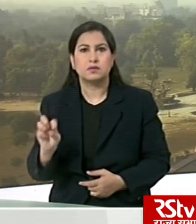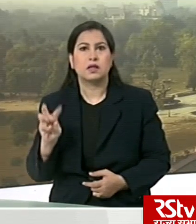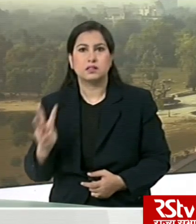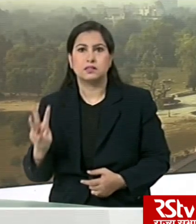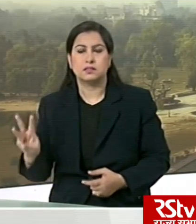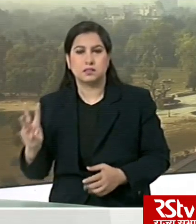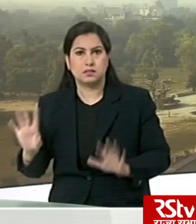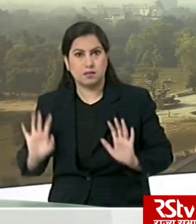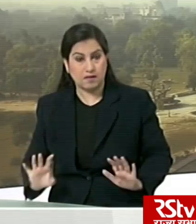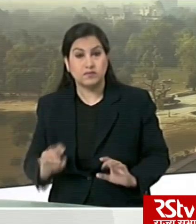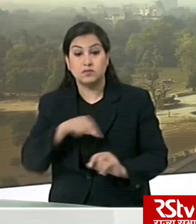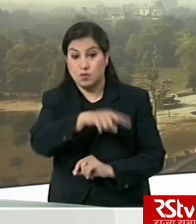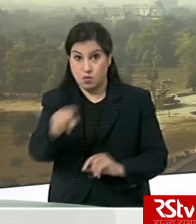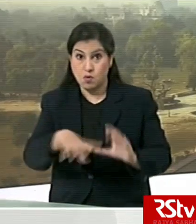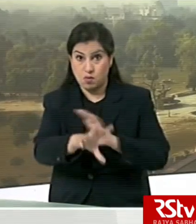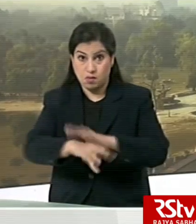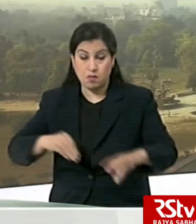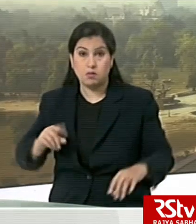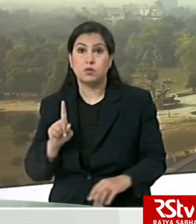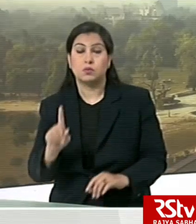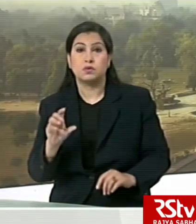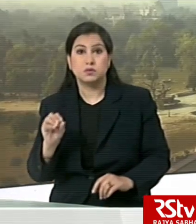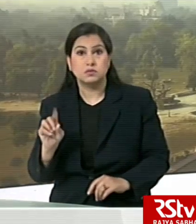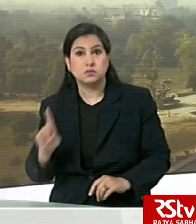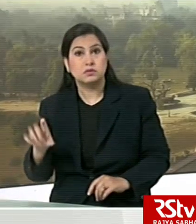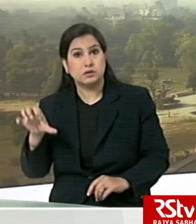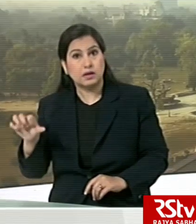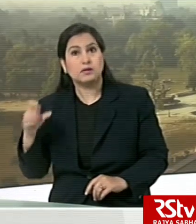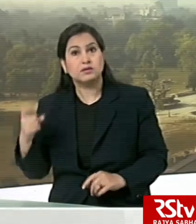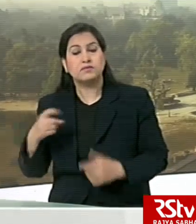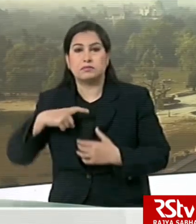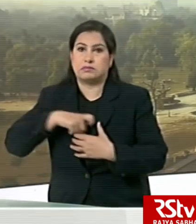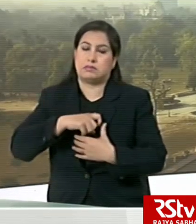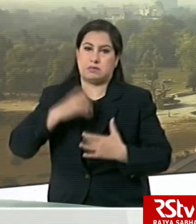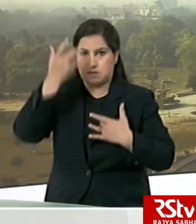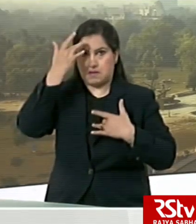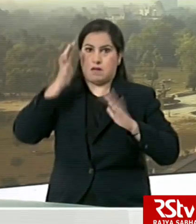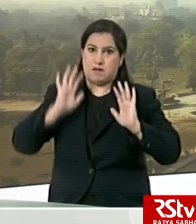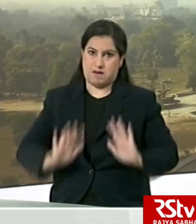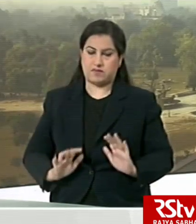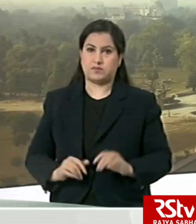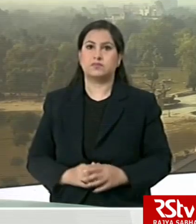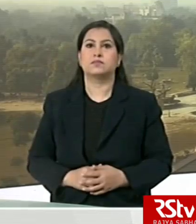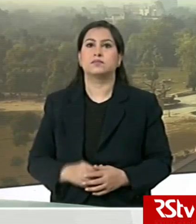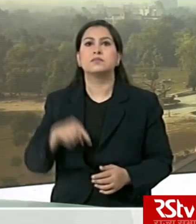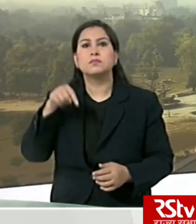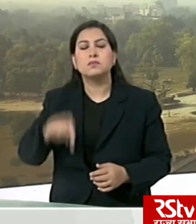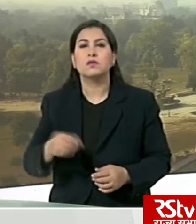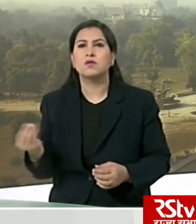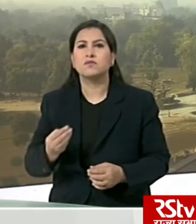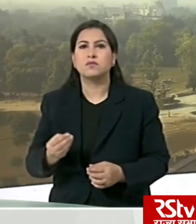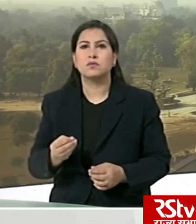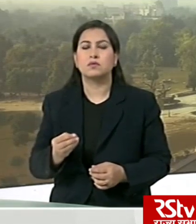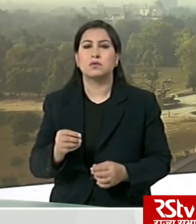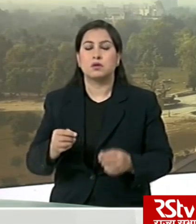these, 10,197 cases are active. 1,343 have been cured or